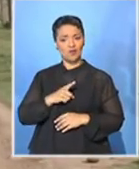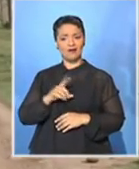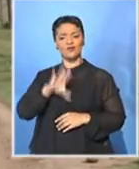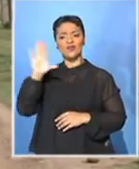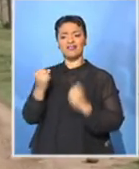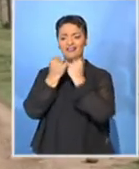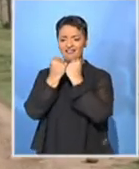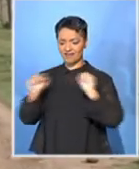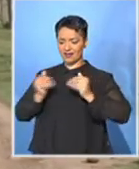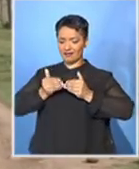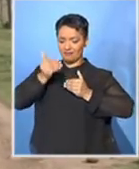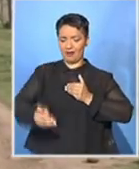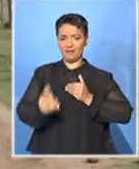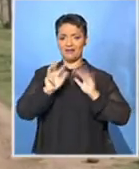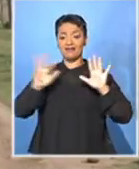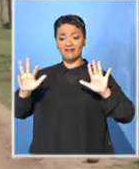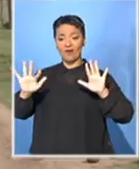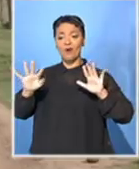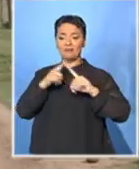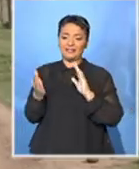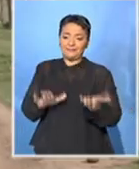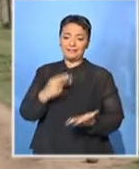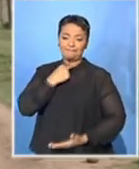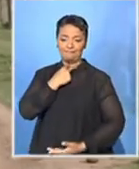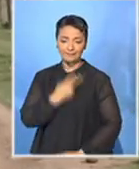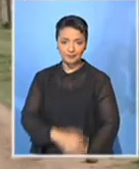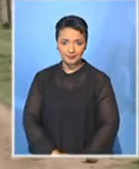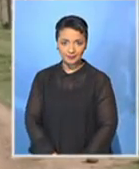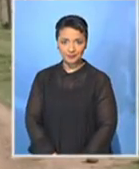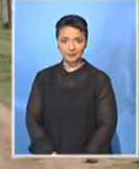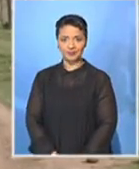country. Mzondi Limberj, SIPC News, Bizana in the Eastern Cape.